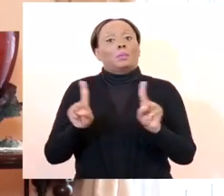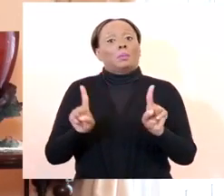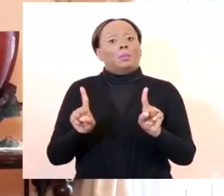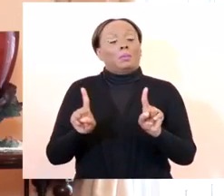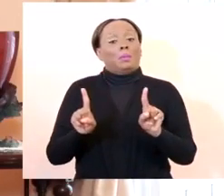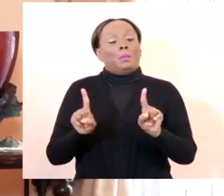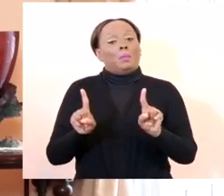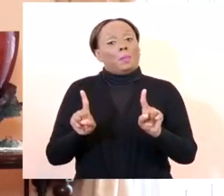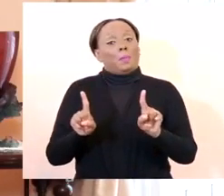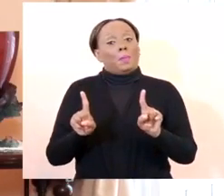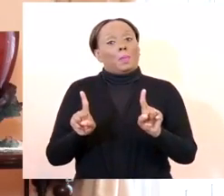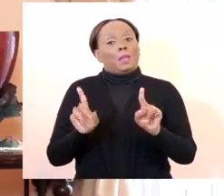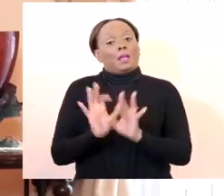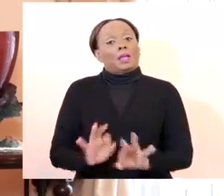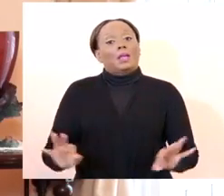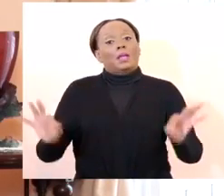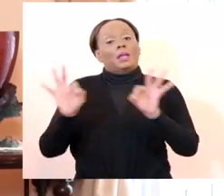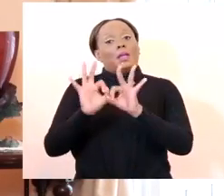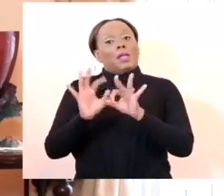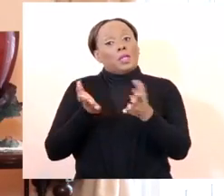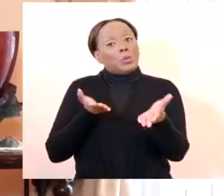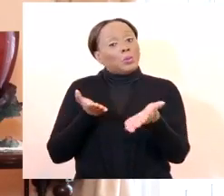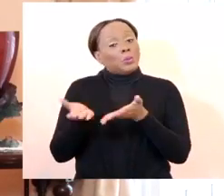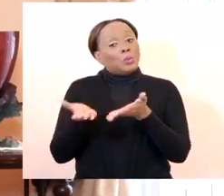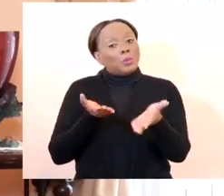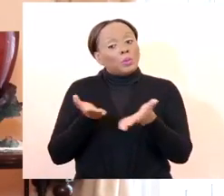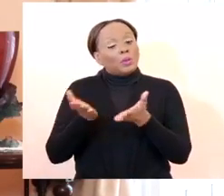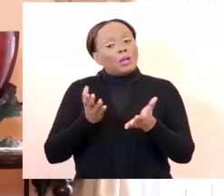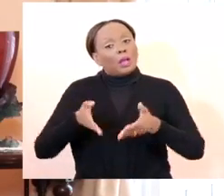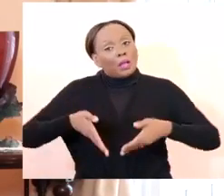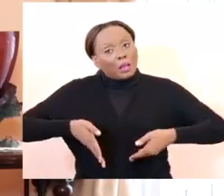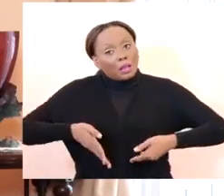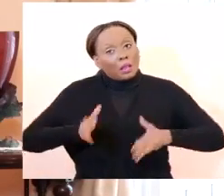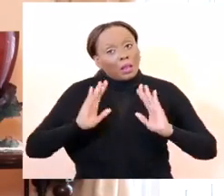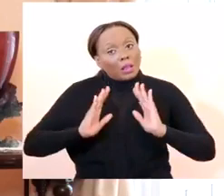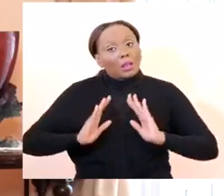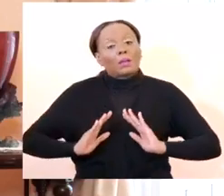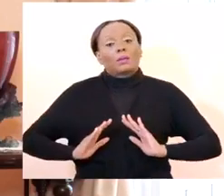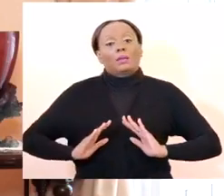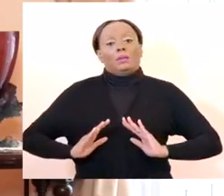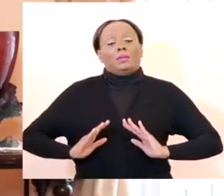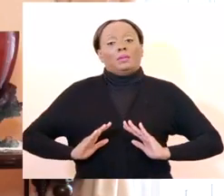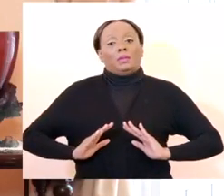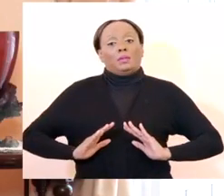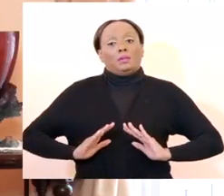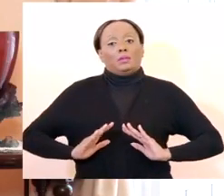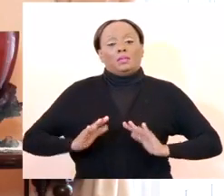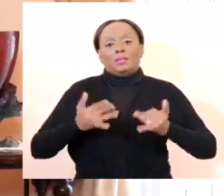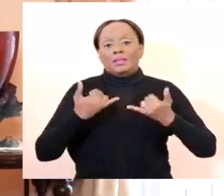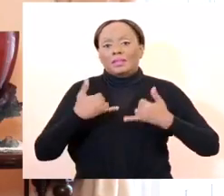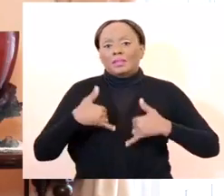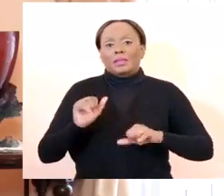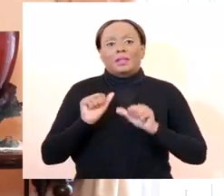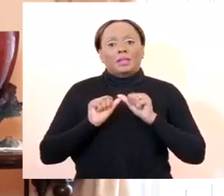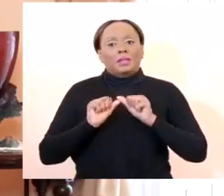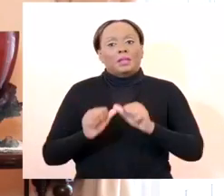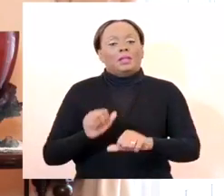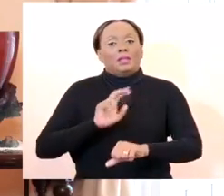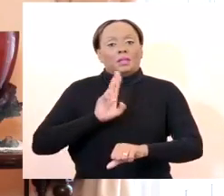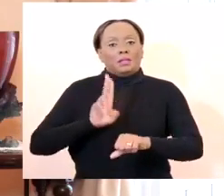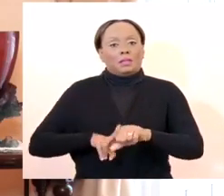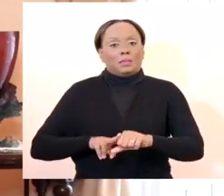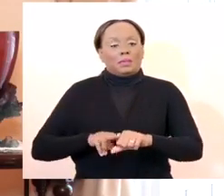that essential services are allowed to, and indeed expected, to operate as normal.